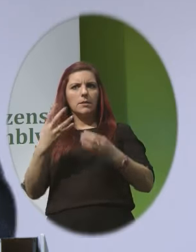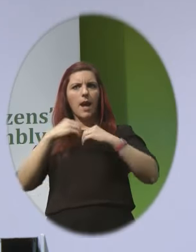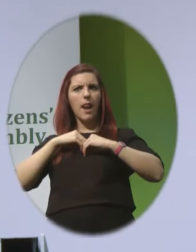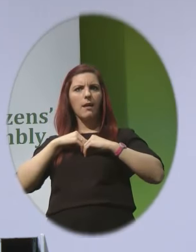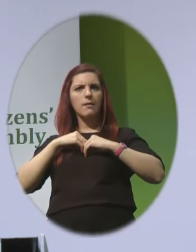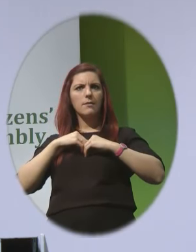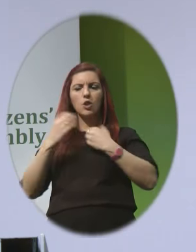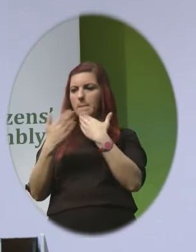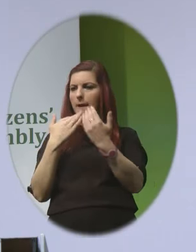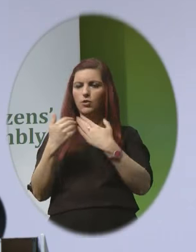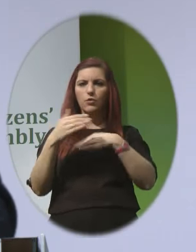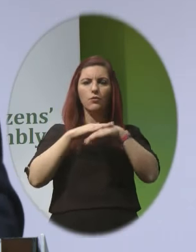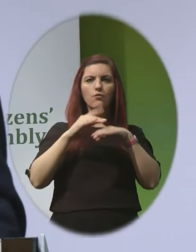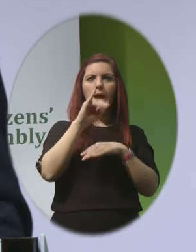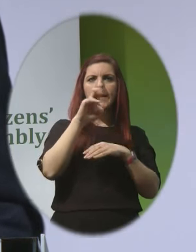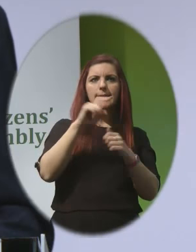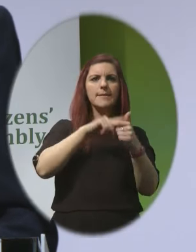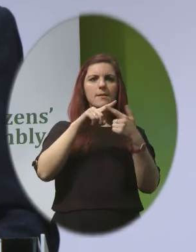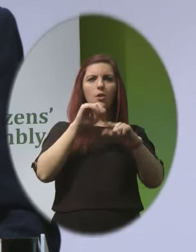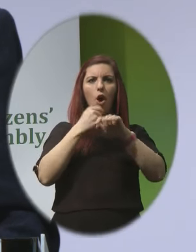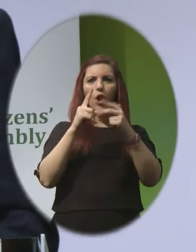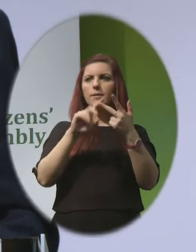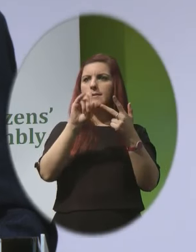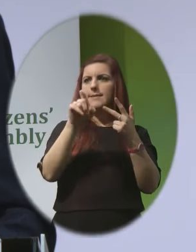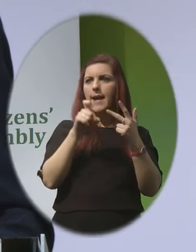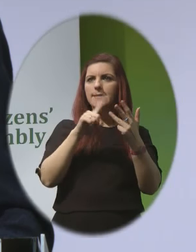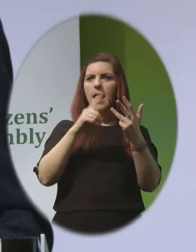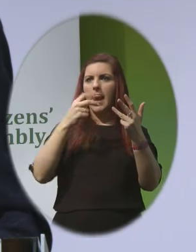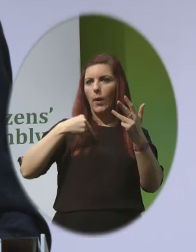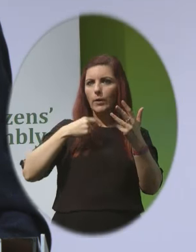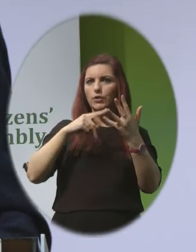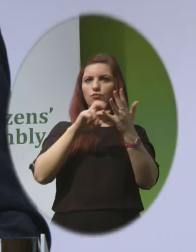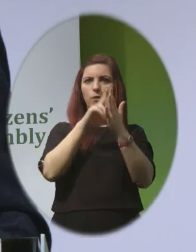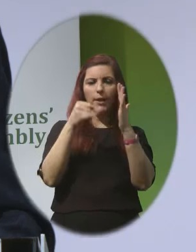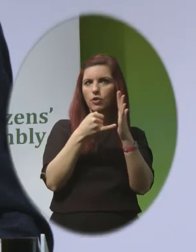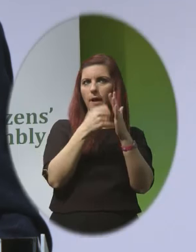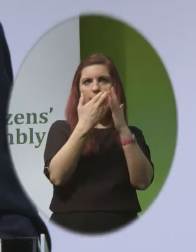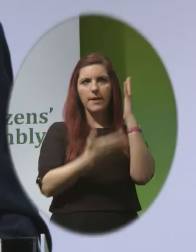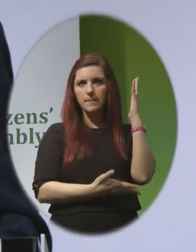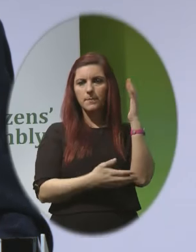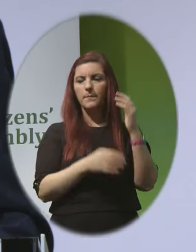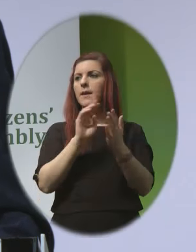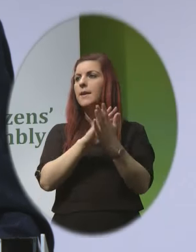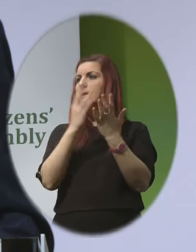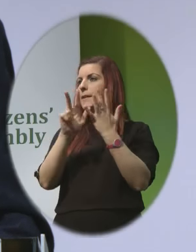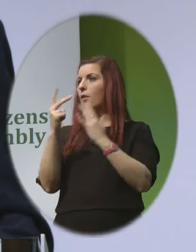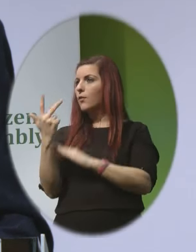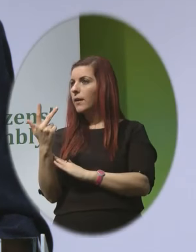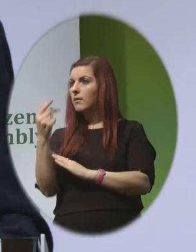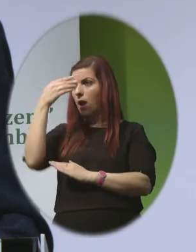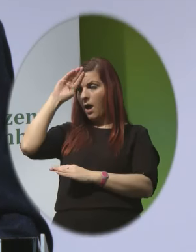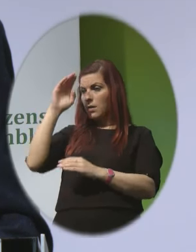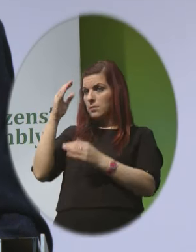Regardless of race, colour, sex, language, religion or other status In 1983 Ireland